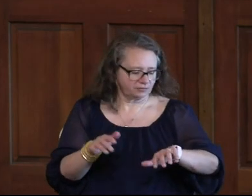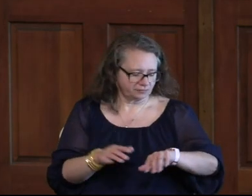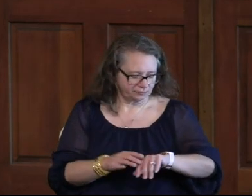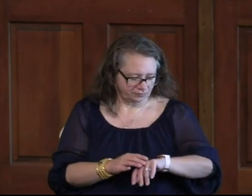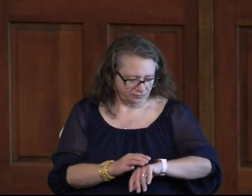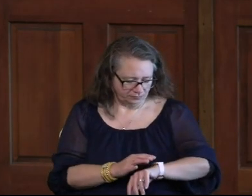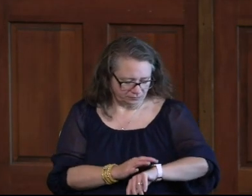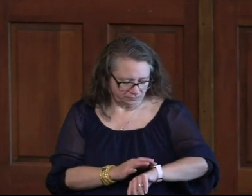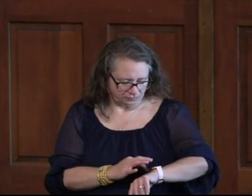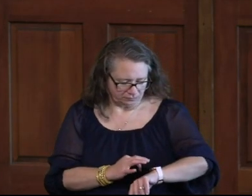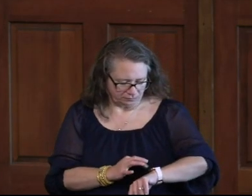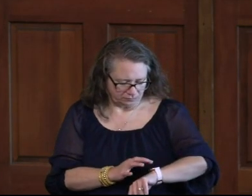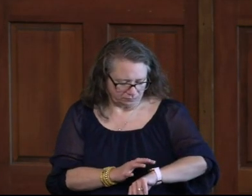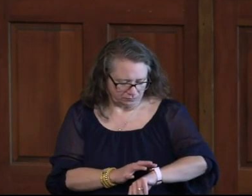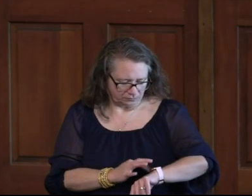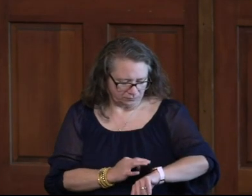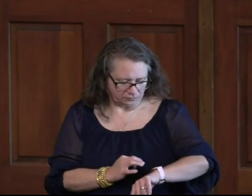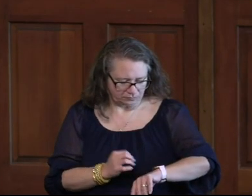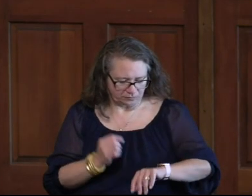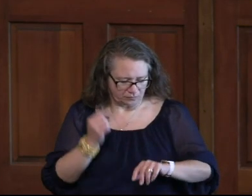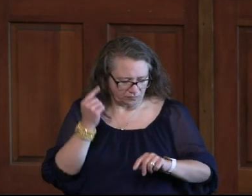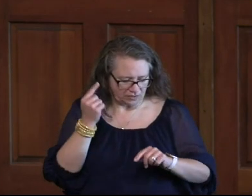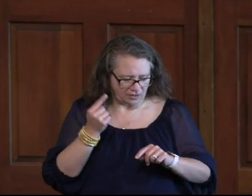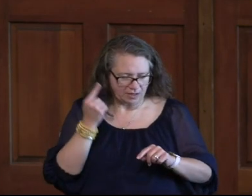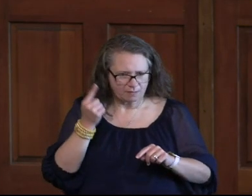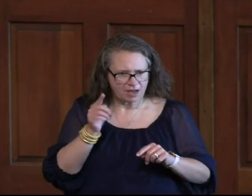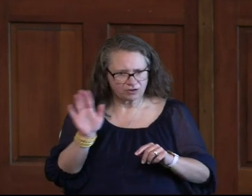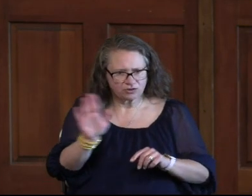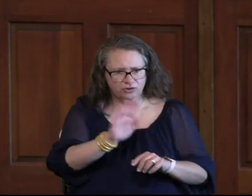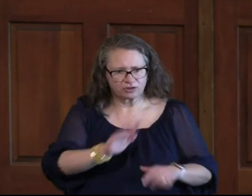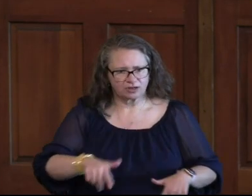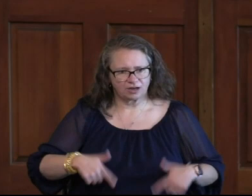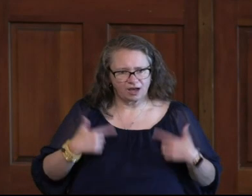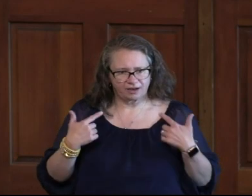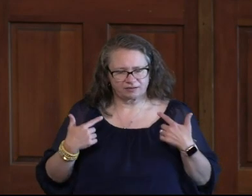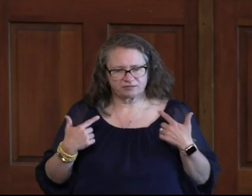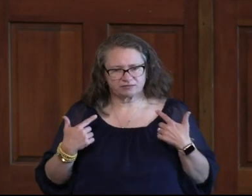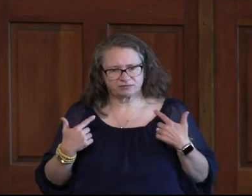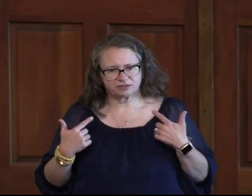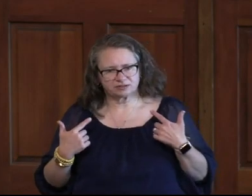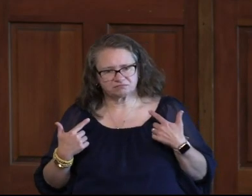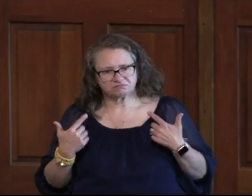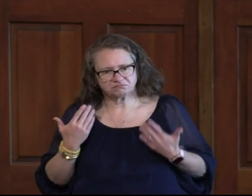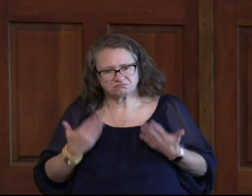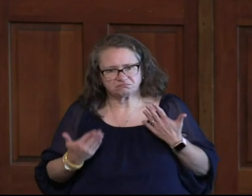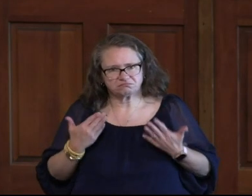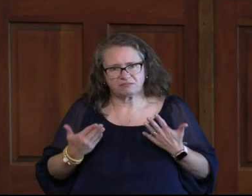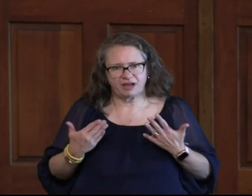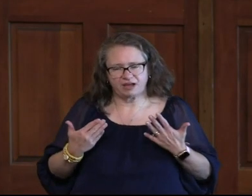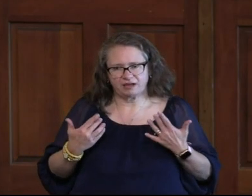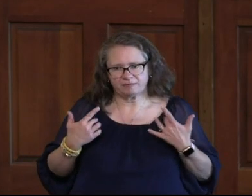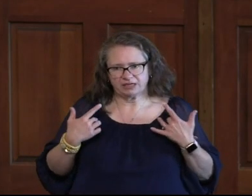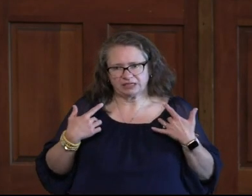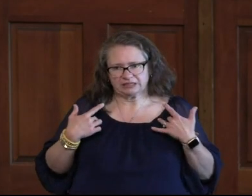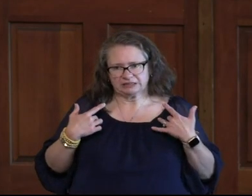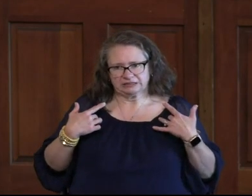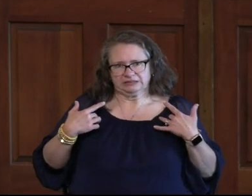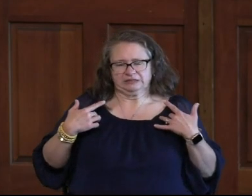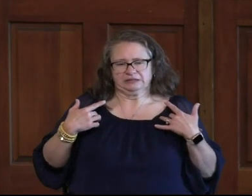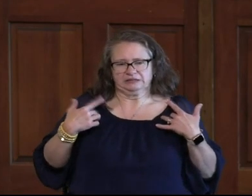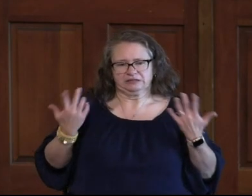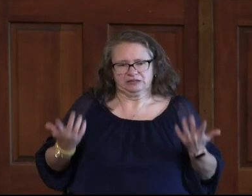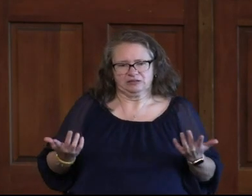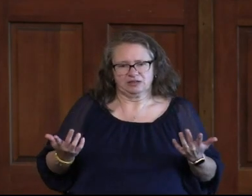and maybe I want you to think about your life and maybe lay some burdens down today